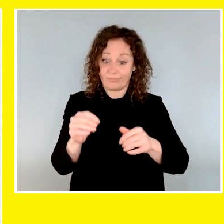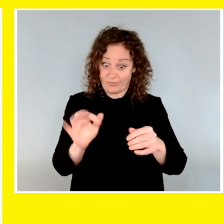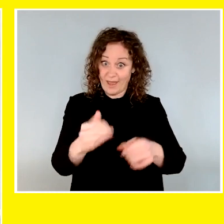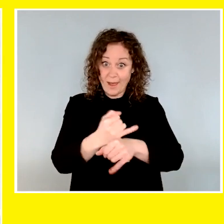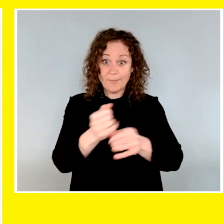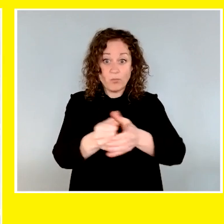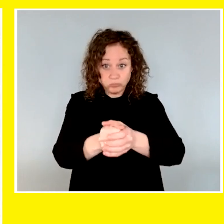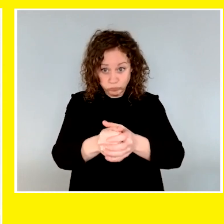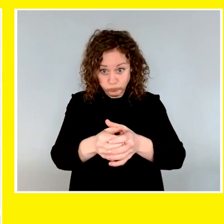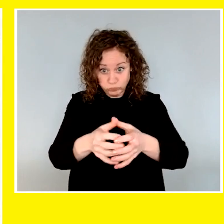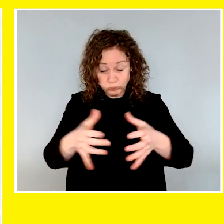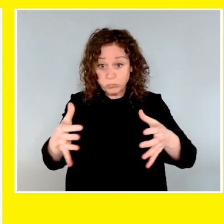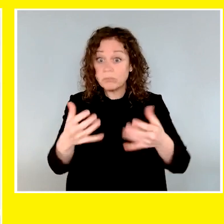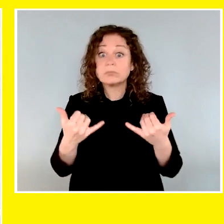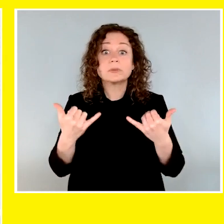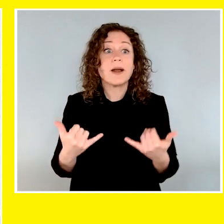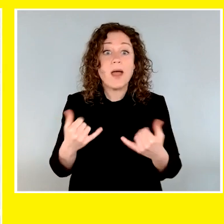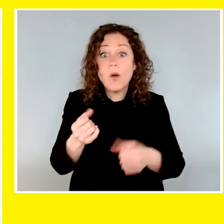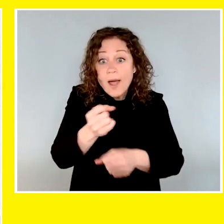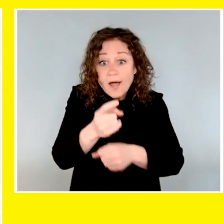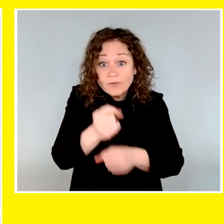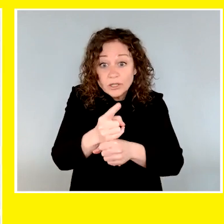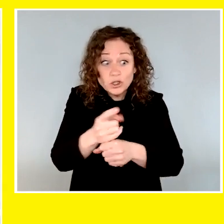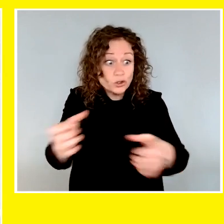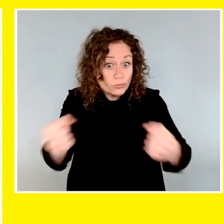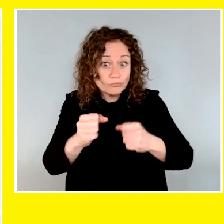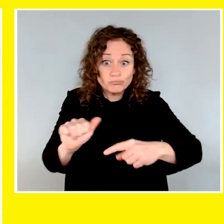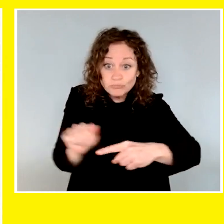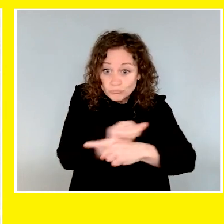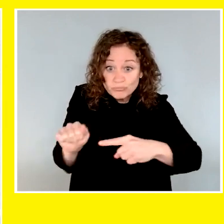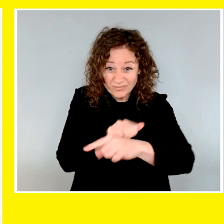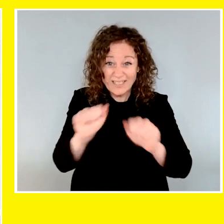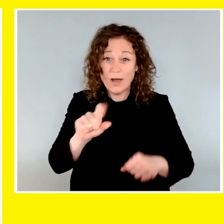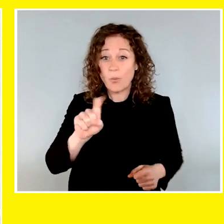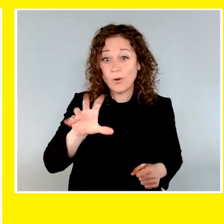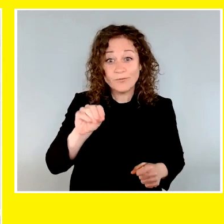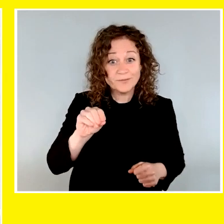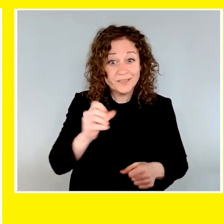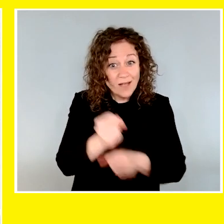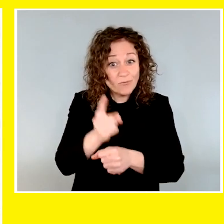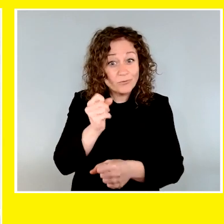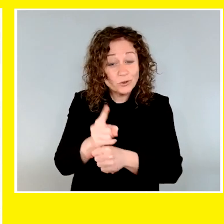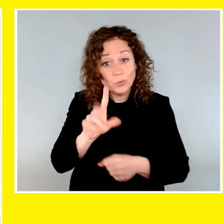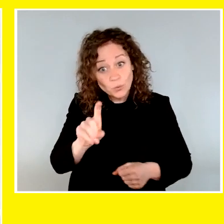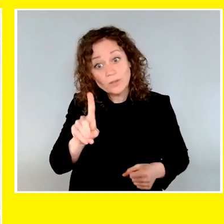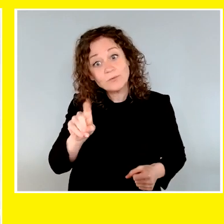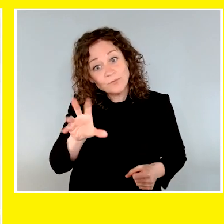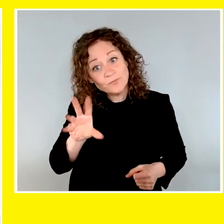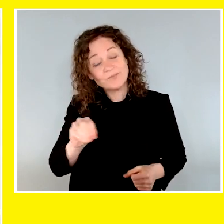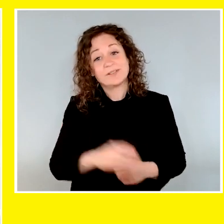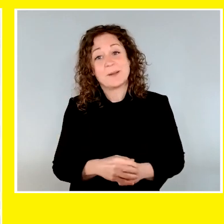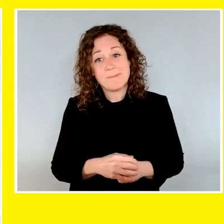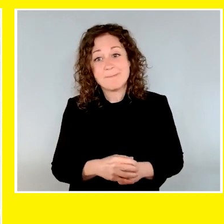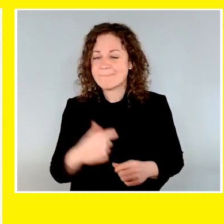recent expansions, the canine campus now has the capacity to house up to 150 dogs per year.